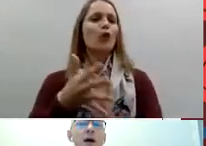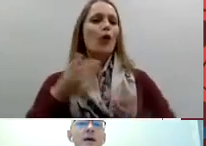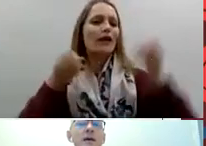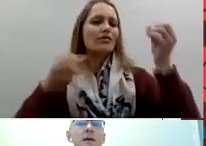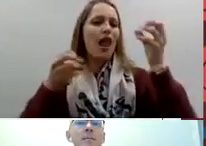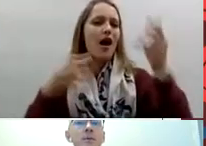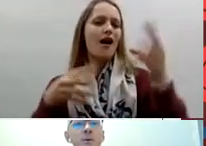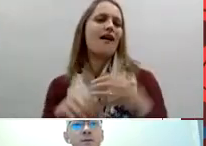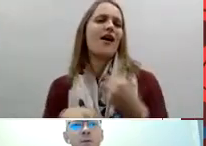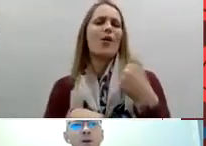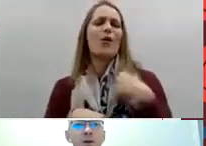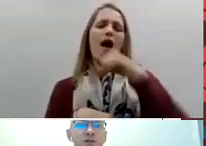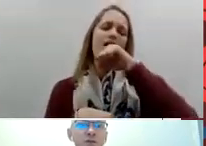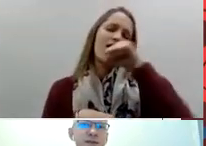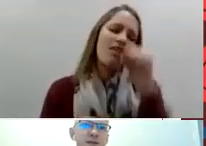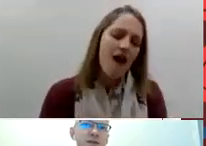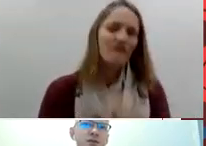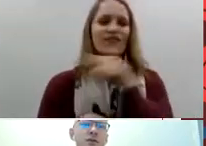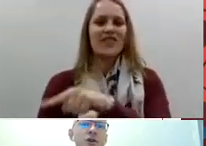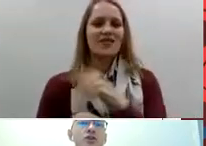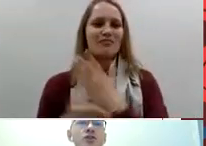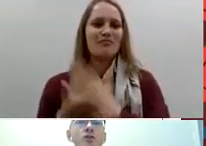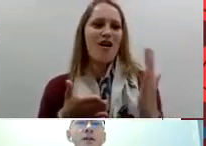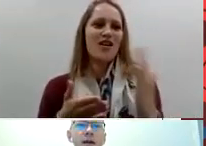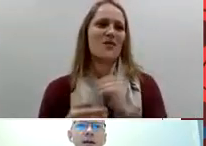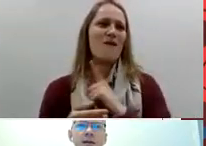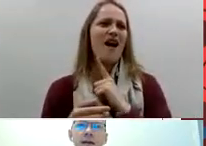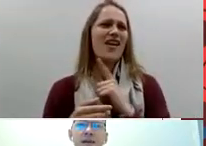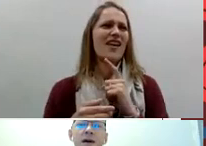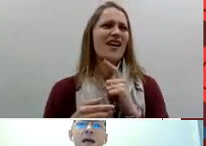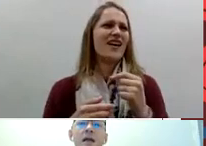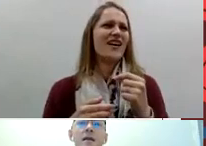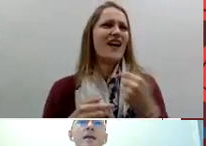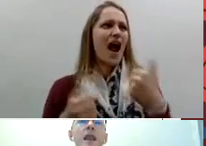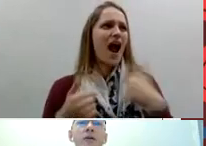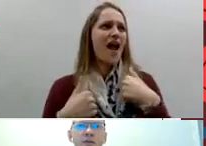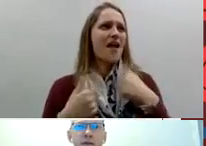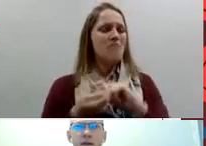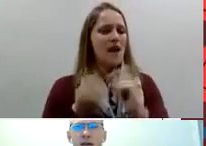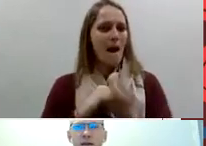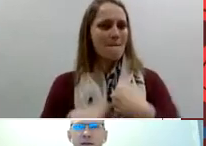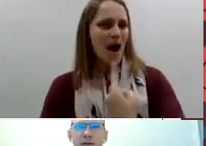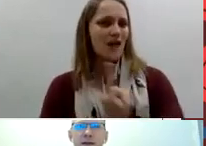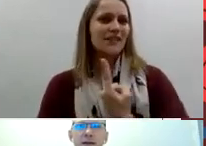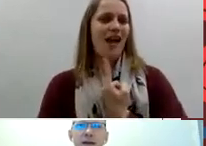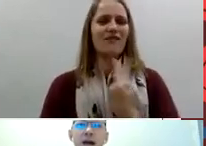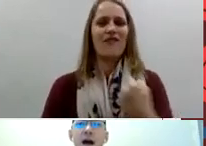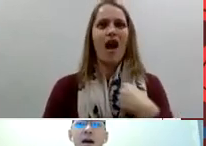so I moved from classroom assistant to storyteller and I loved that